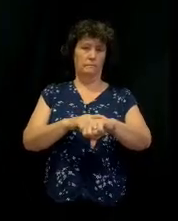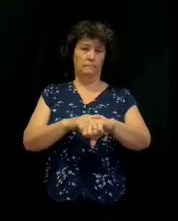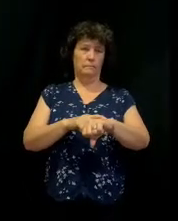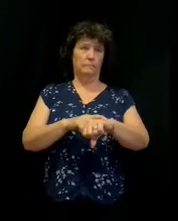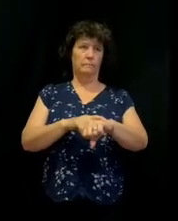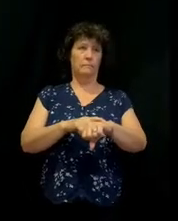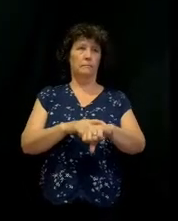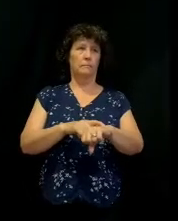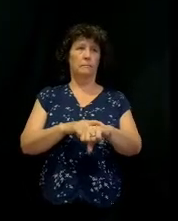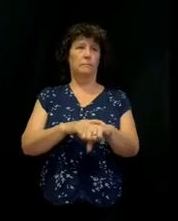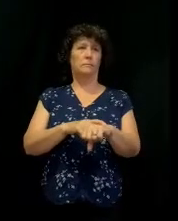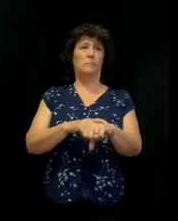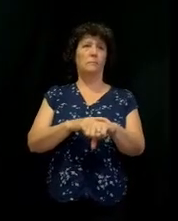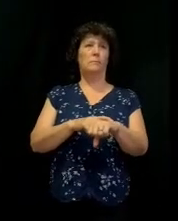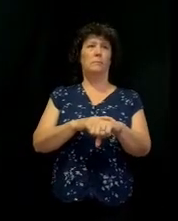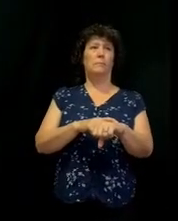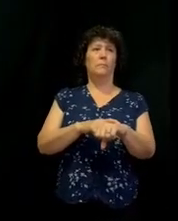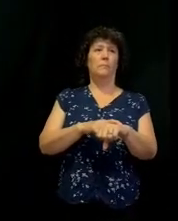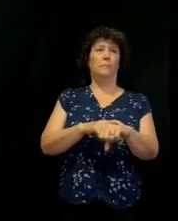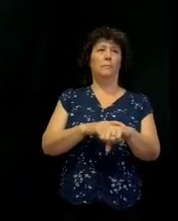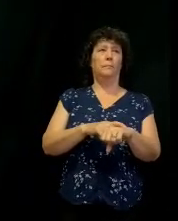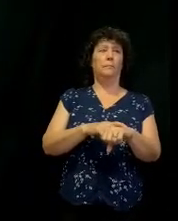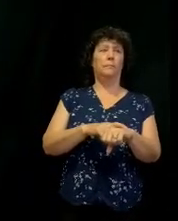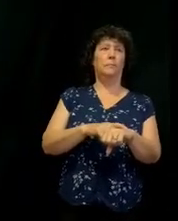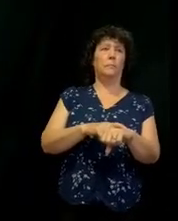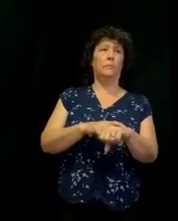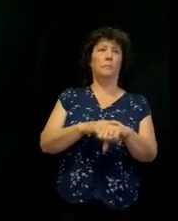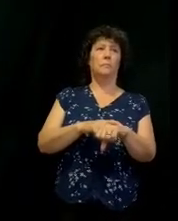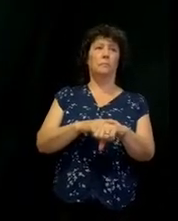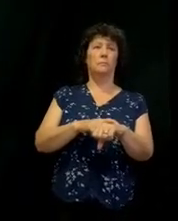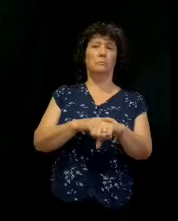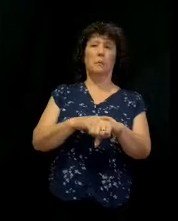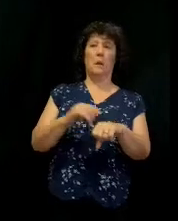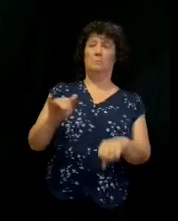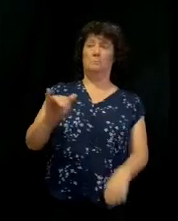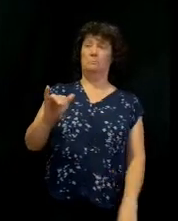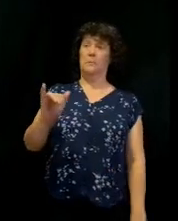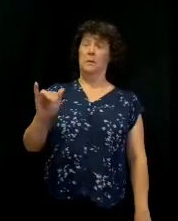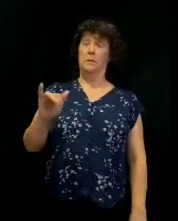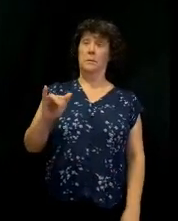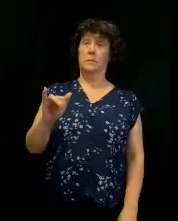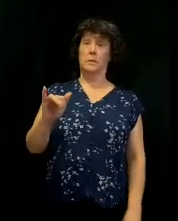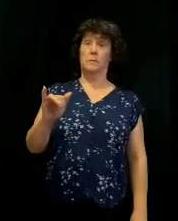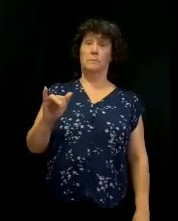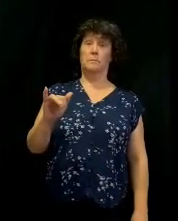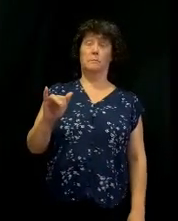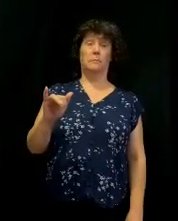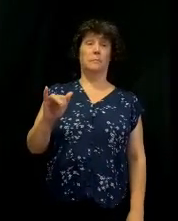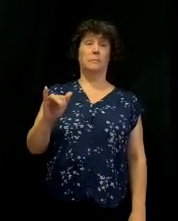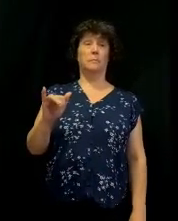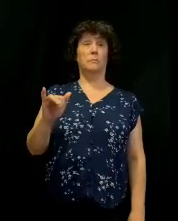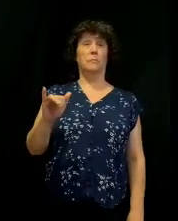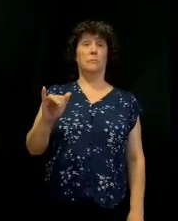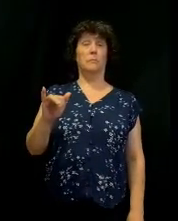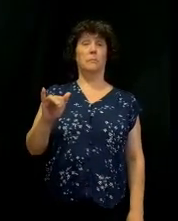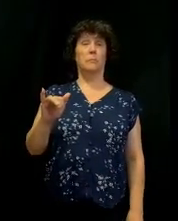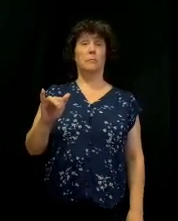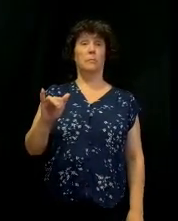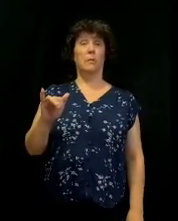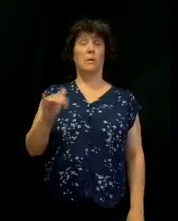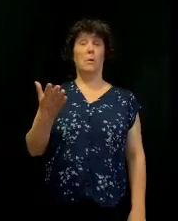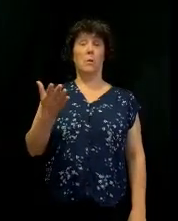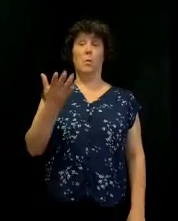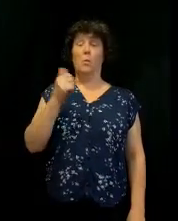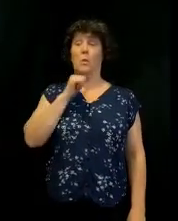I have something. I mean, won't we as a church, and we're doing this. I'm just encouraging this. Won't we, man,